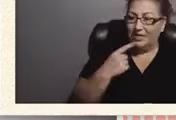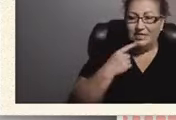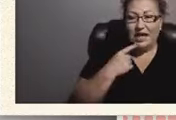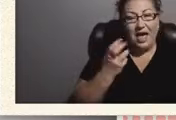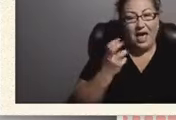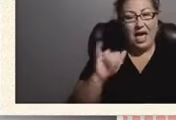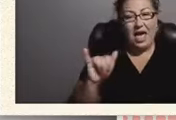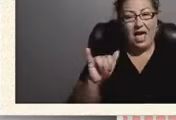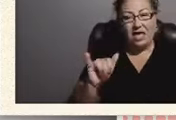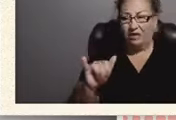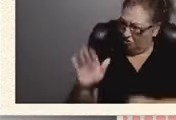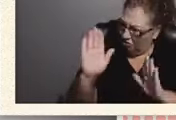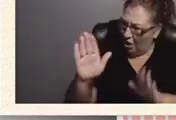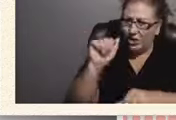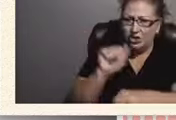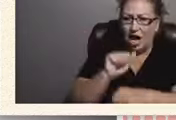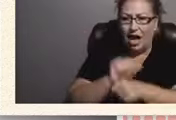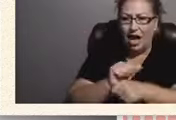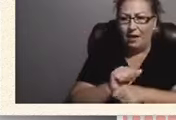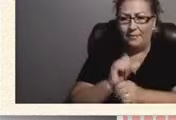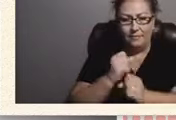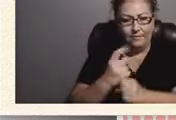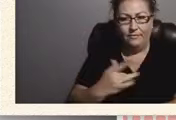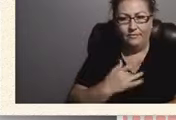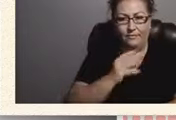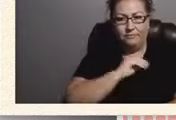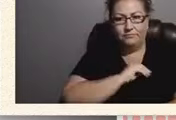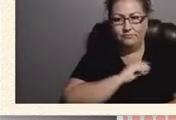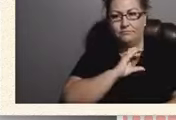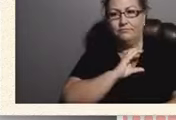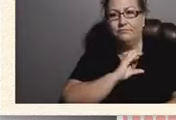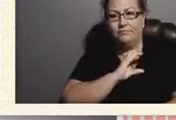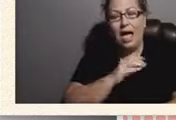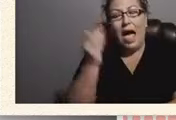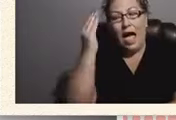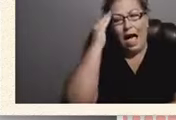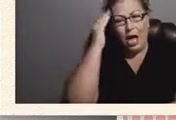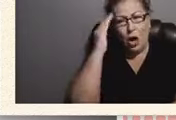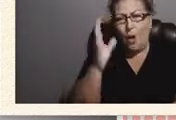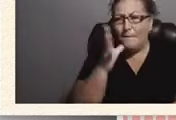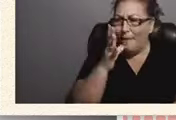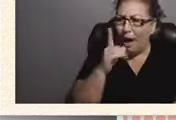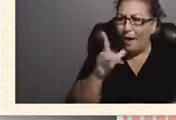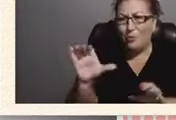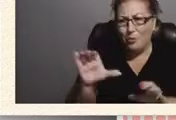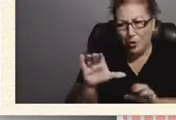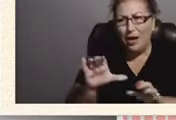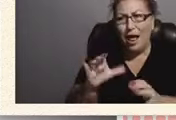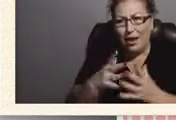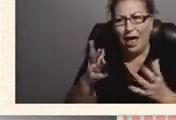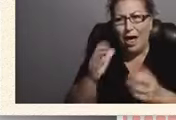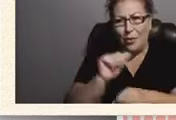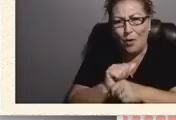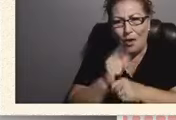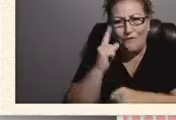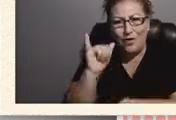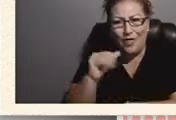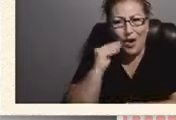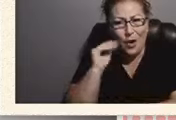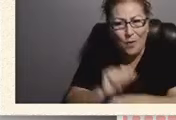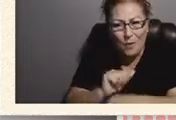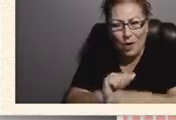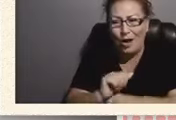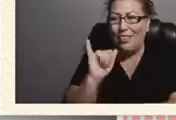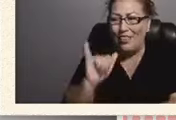exactly mom i know you put in a lot of work for that homework to be done and the project to be done right